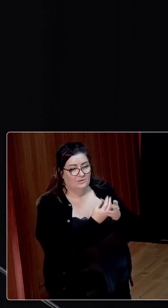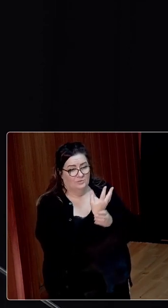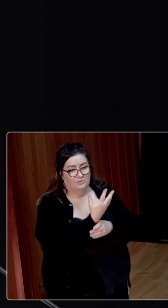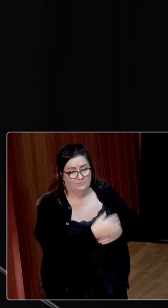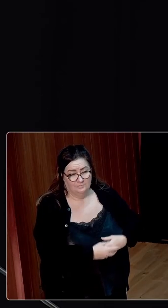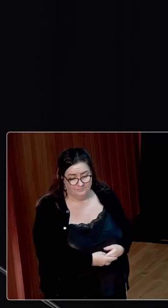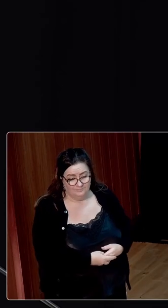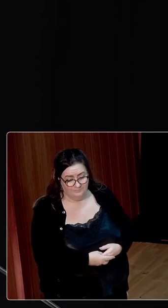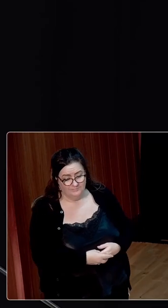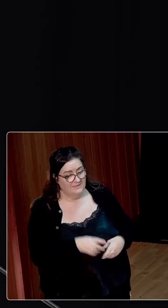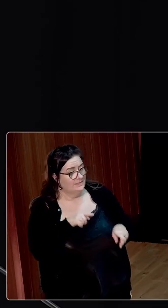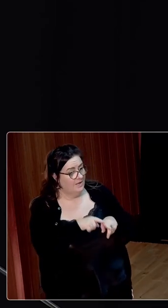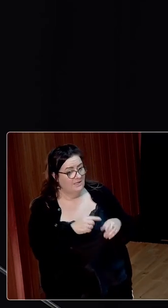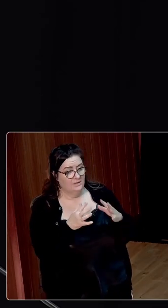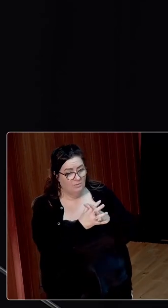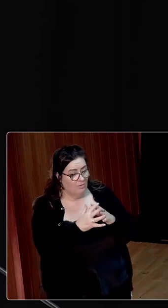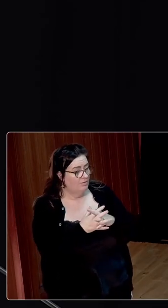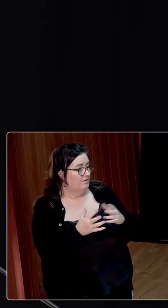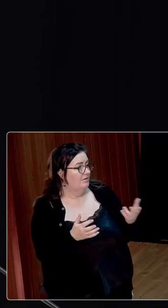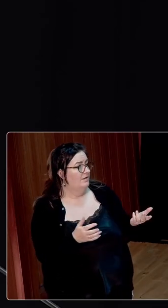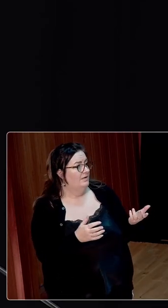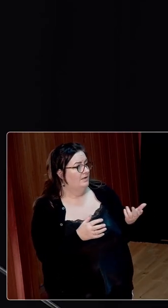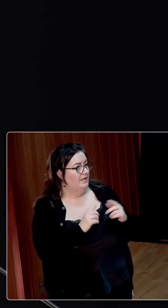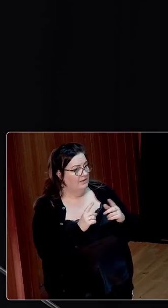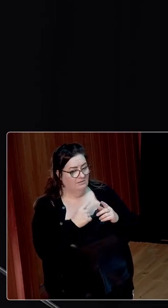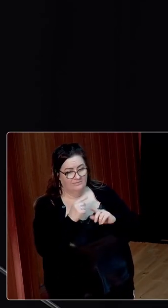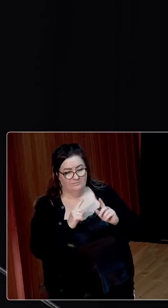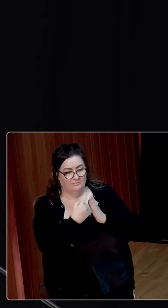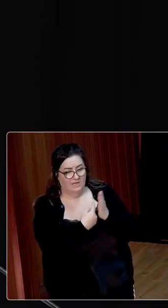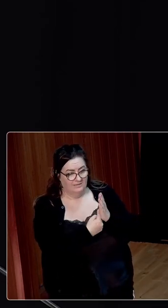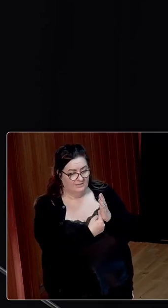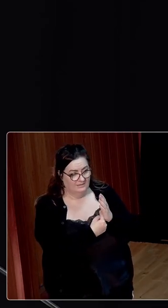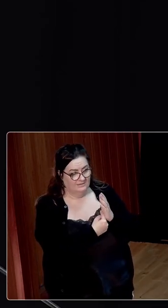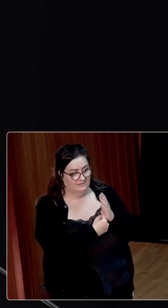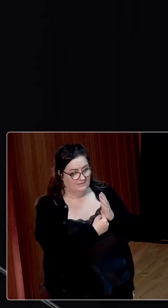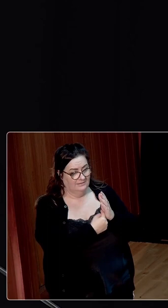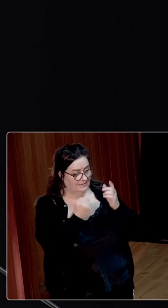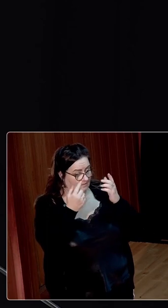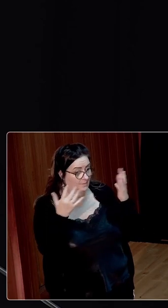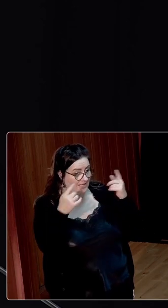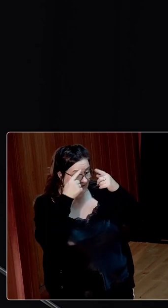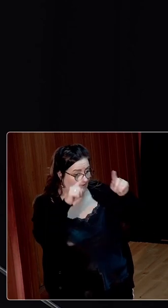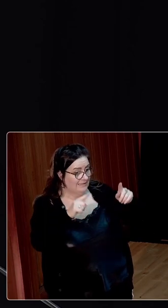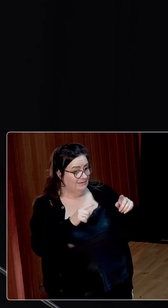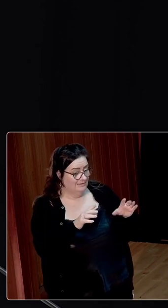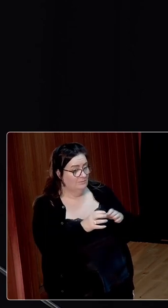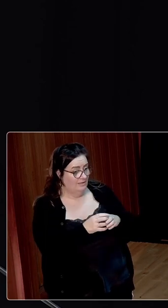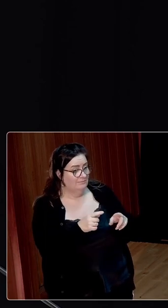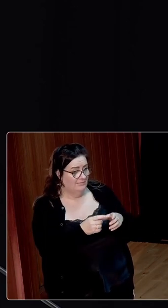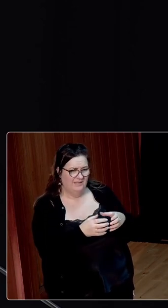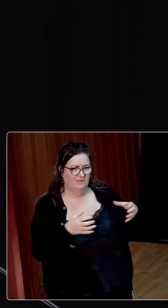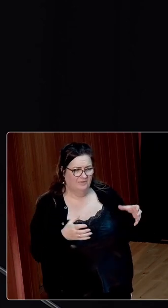Despite the economic war and the impact of broader protectionist policies, the number of cattle in the country had also